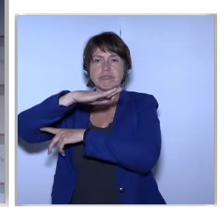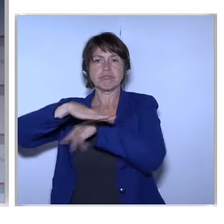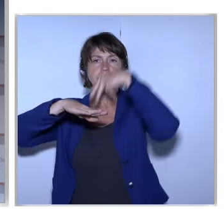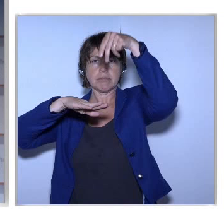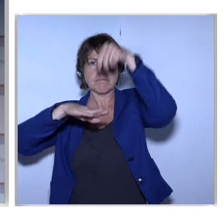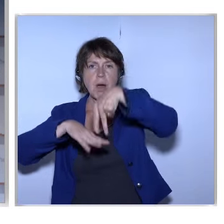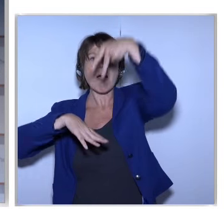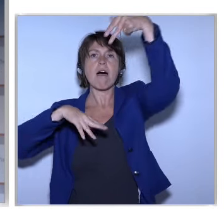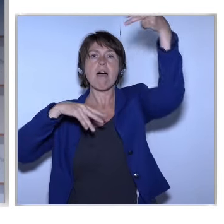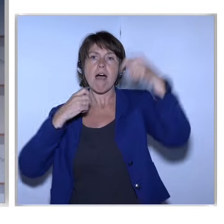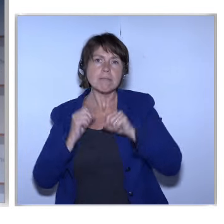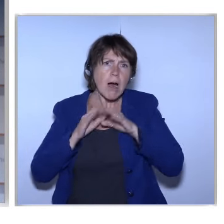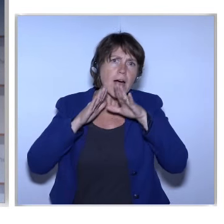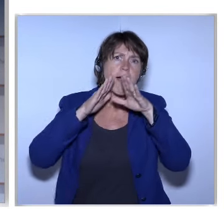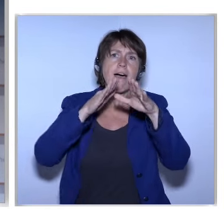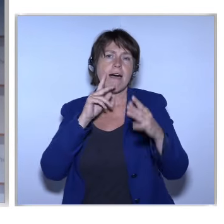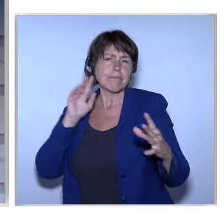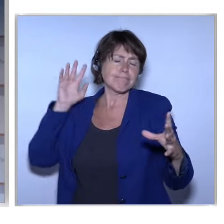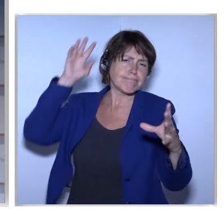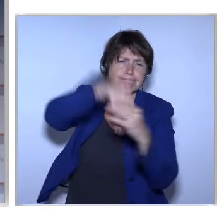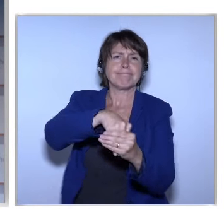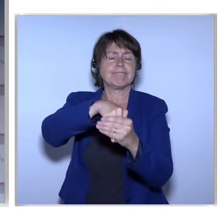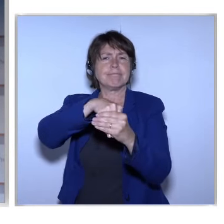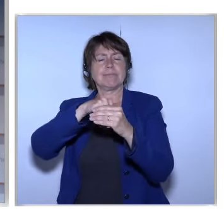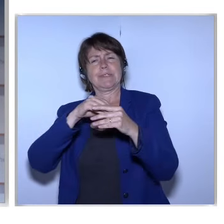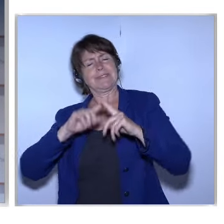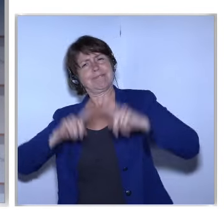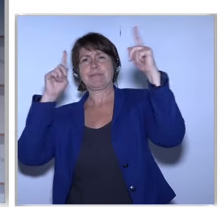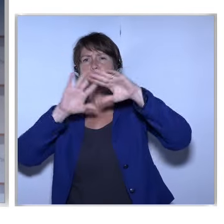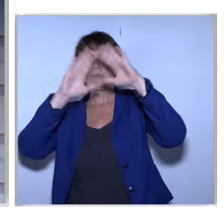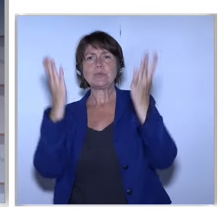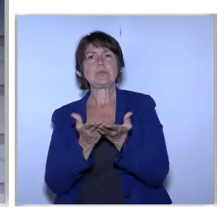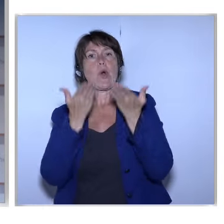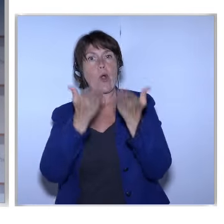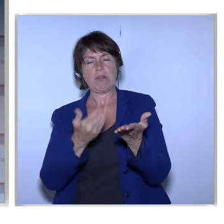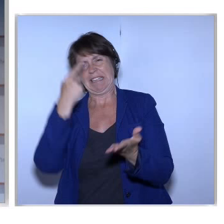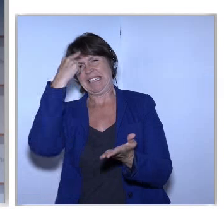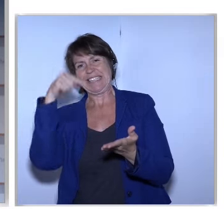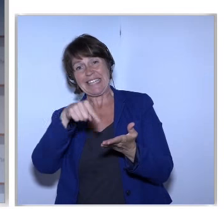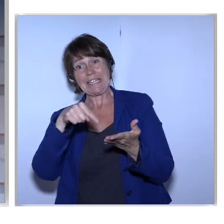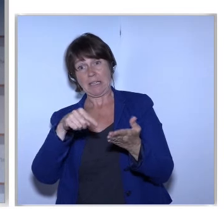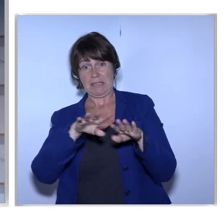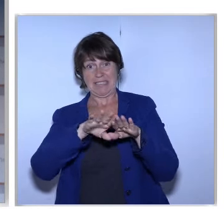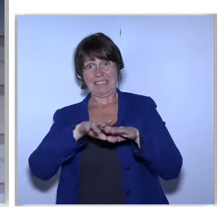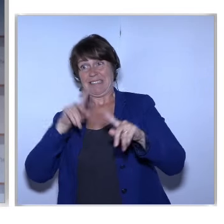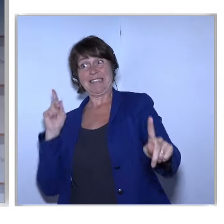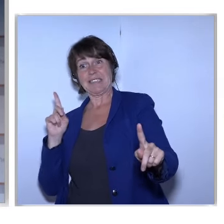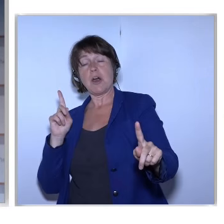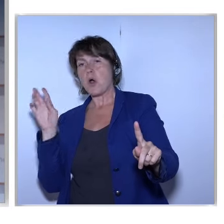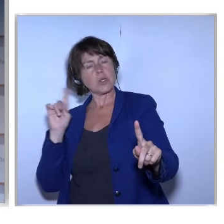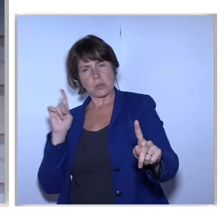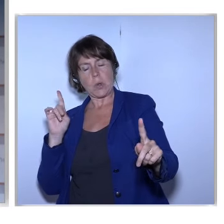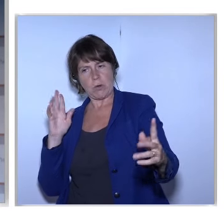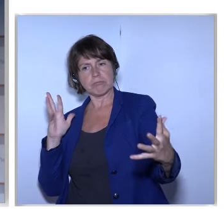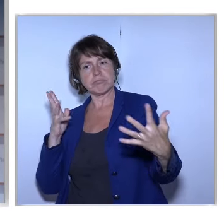Together Seemingly Different Worlds Who We Think Are Separate But Maybe Are Not So Separate And What I